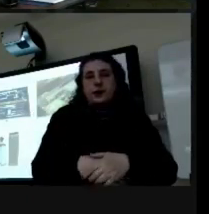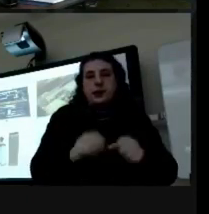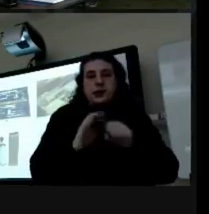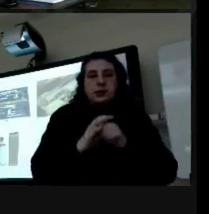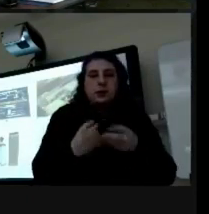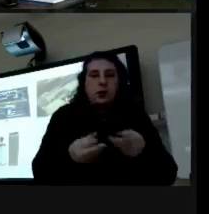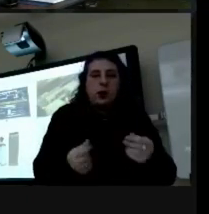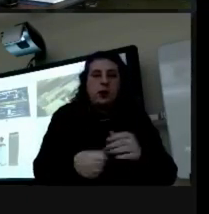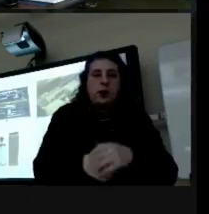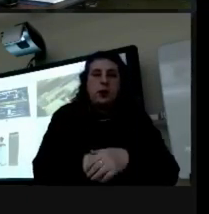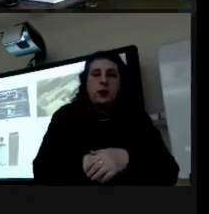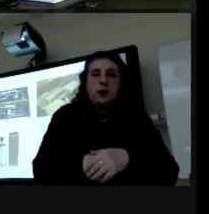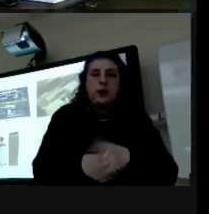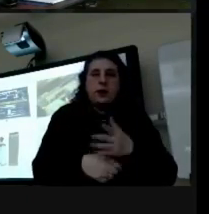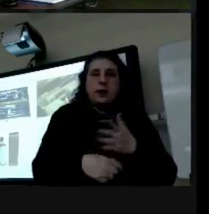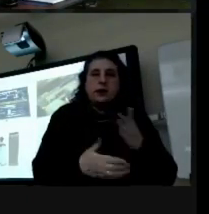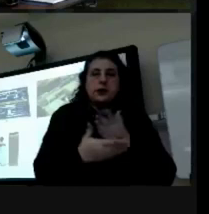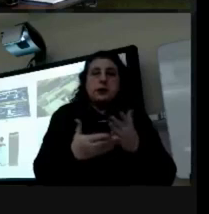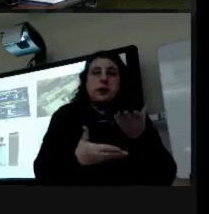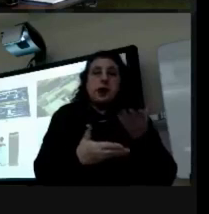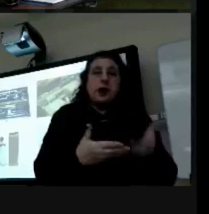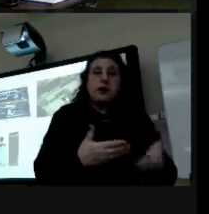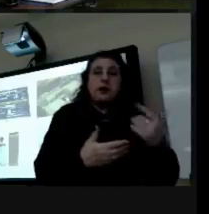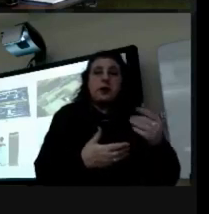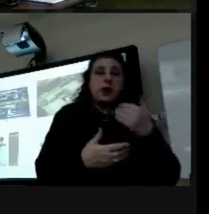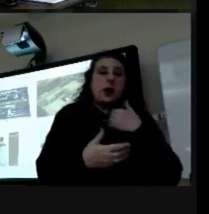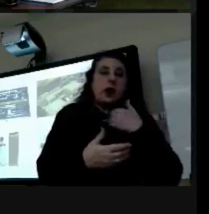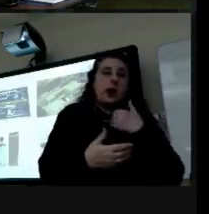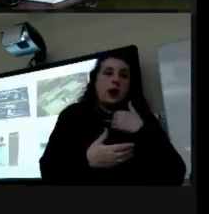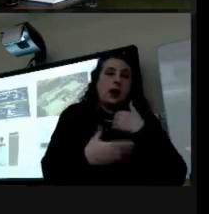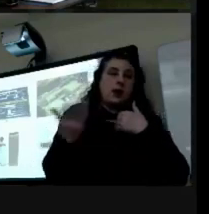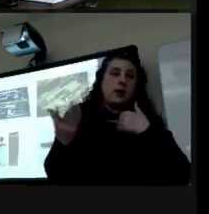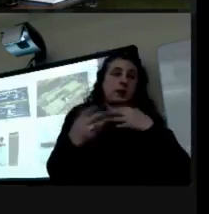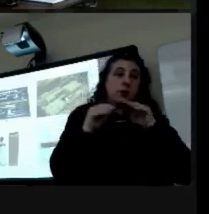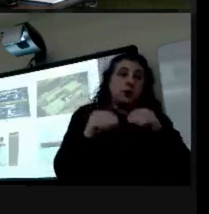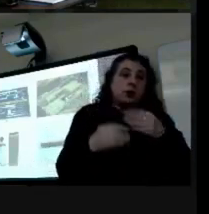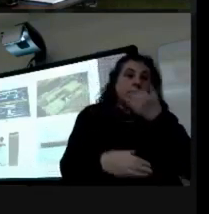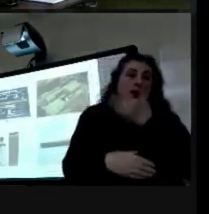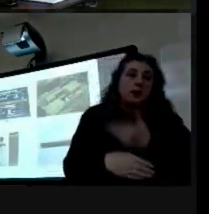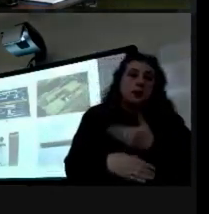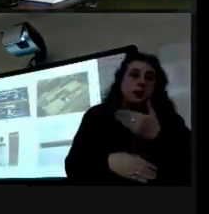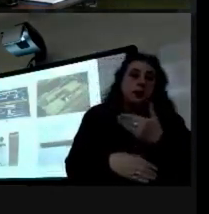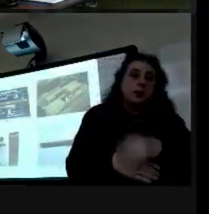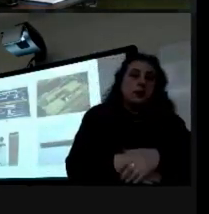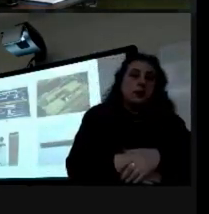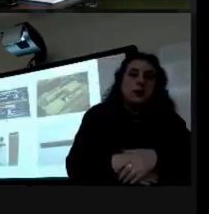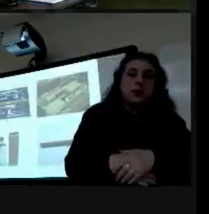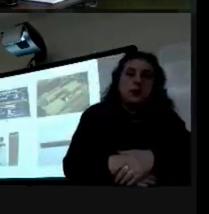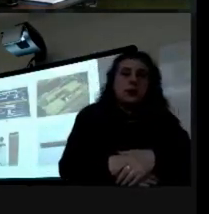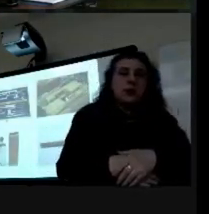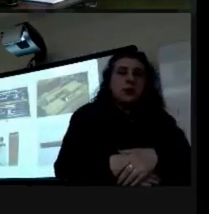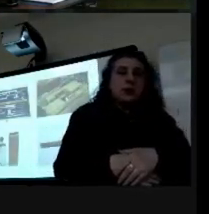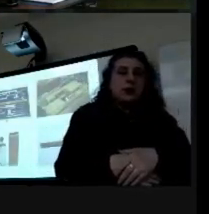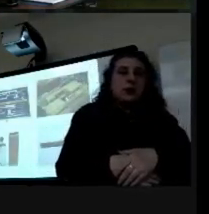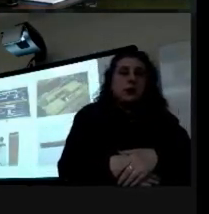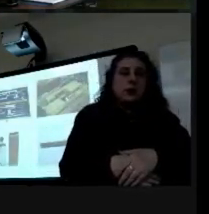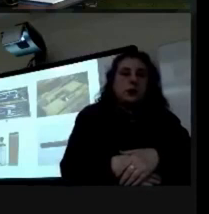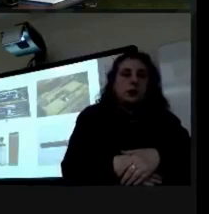relief and these are just some of our items here that we have with the museum uh you have the uh